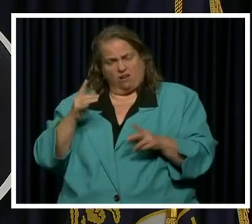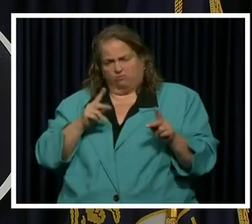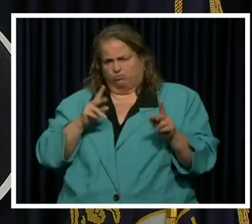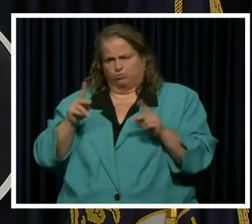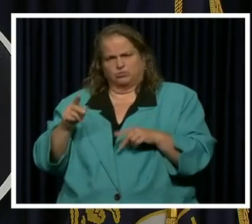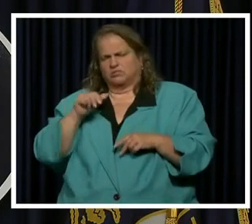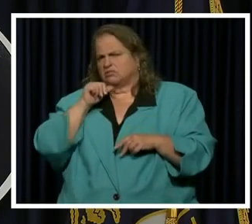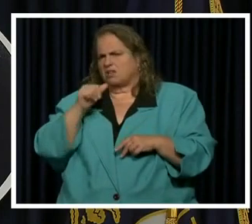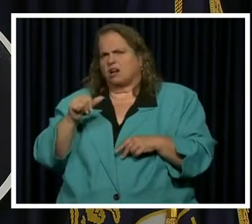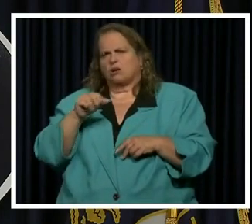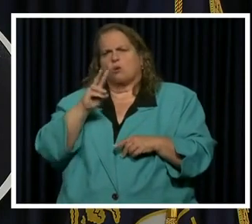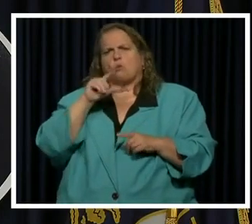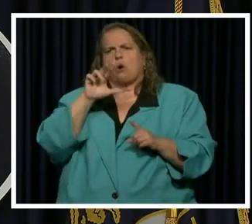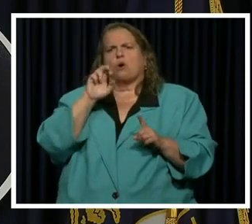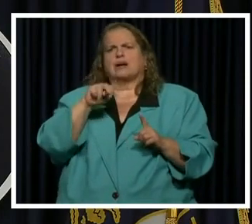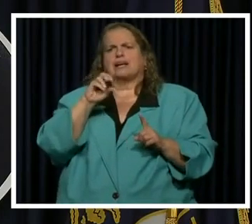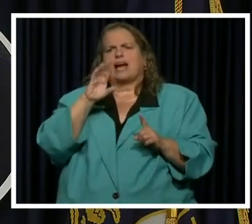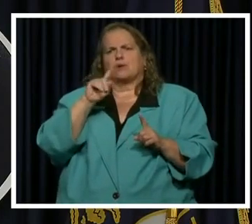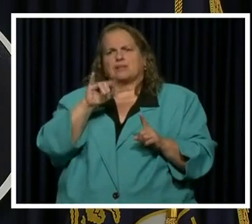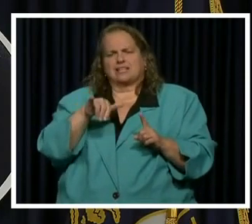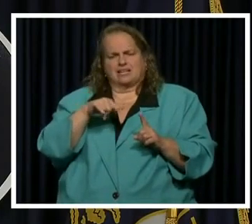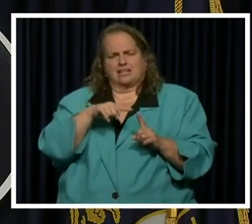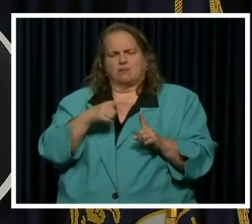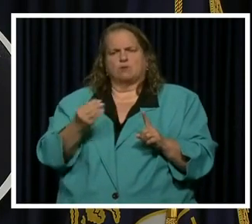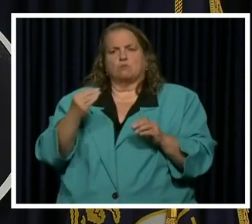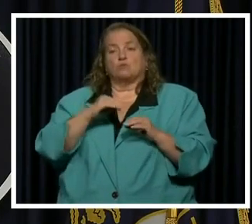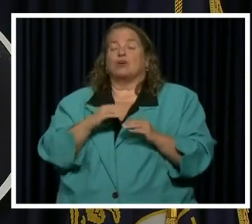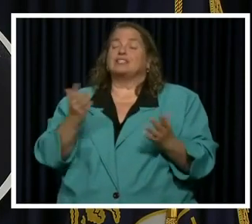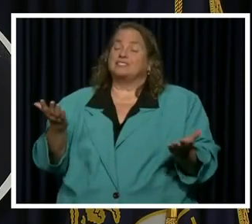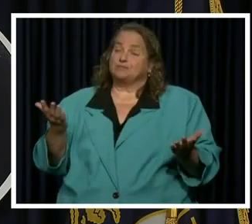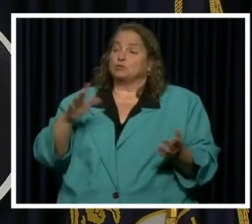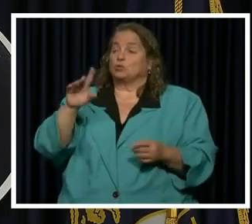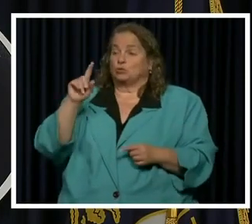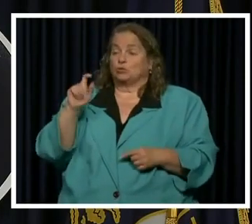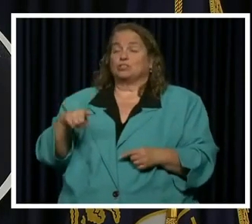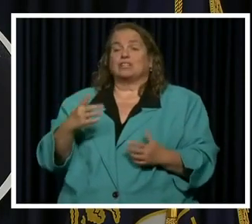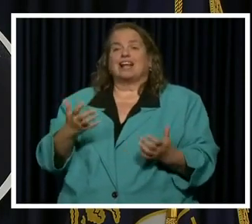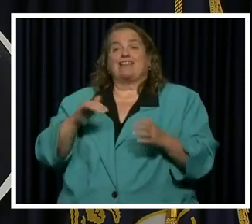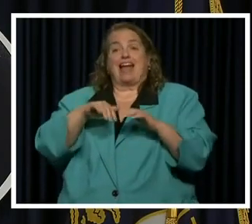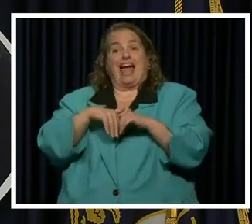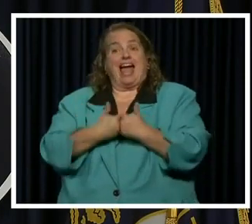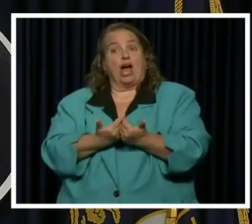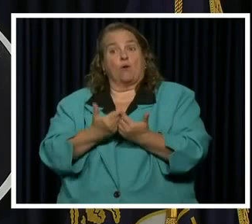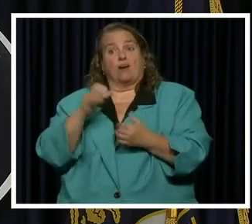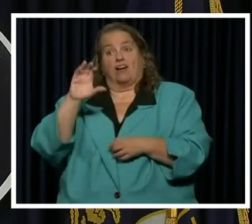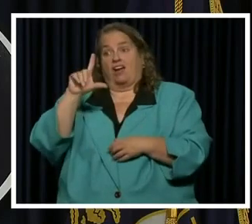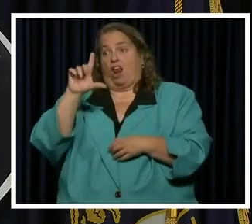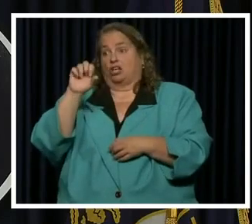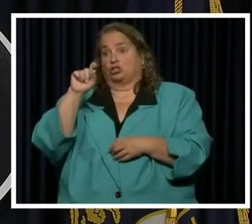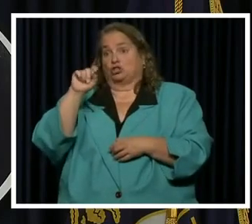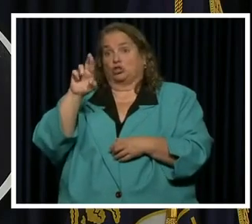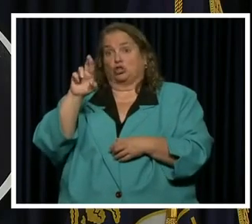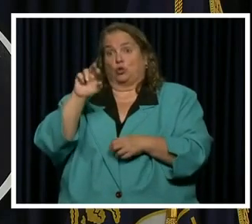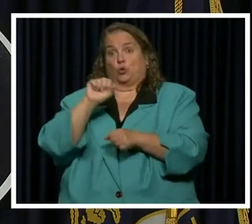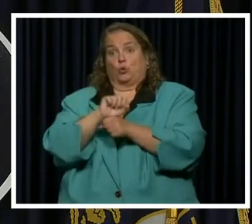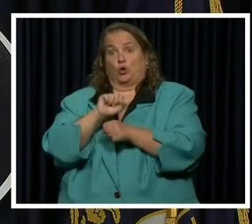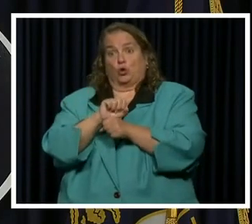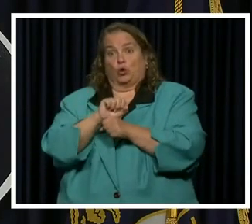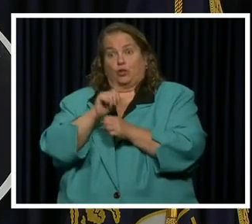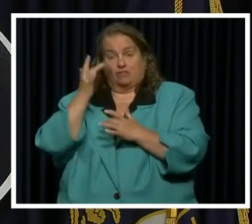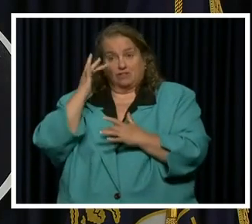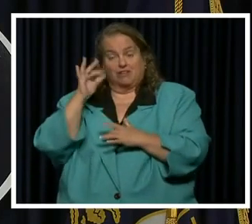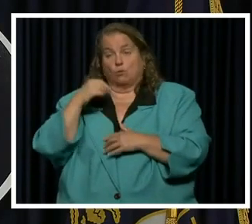And I think it's a number of factors coming together. This is how clusters can work. Uh, and and if we're not